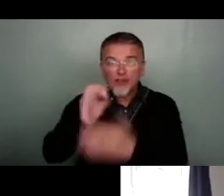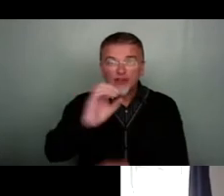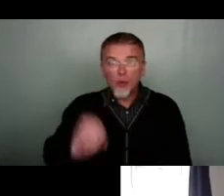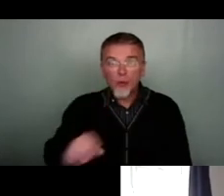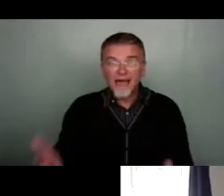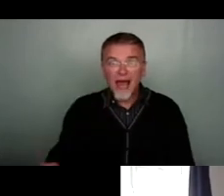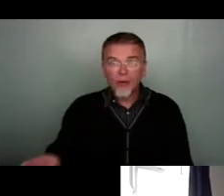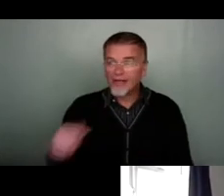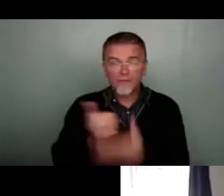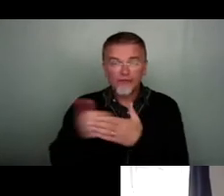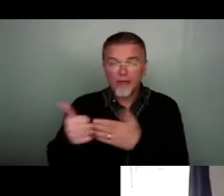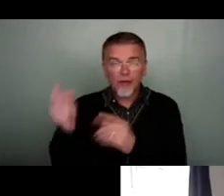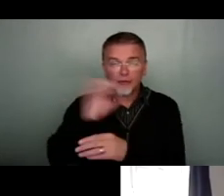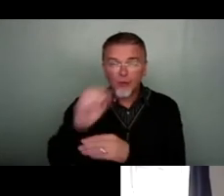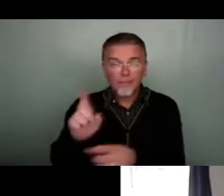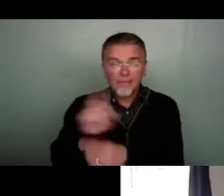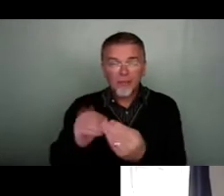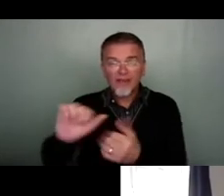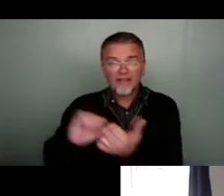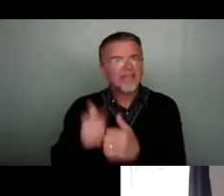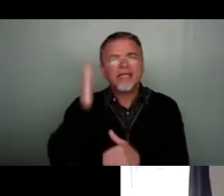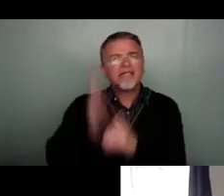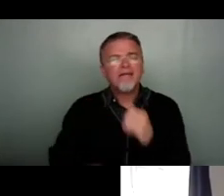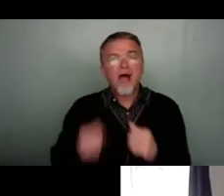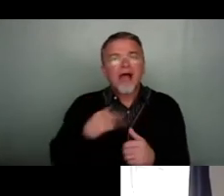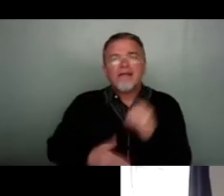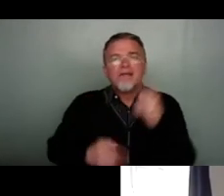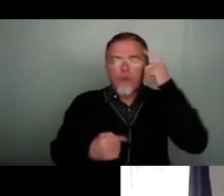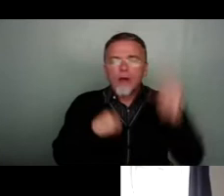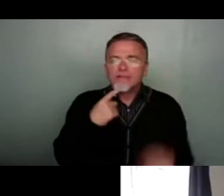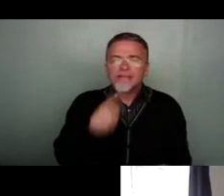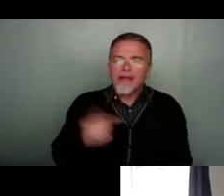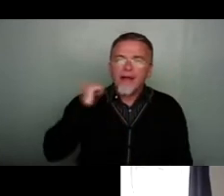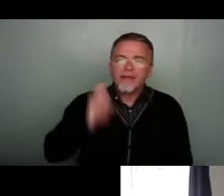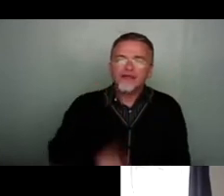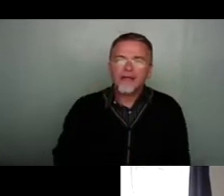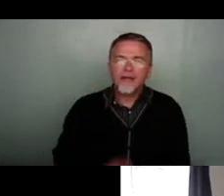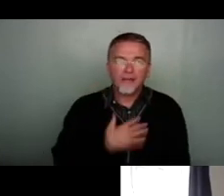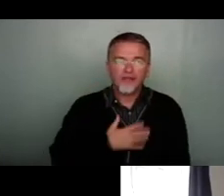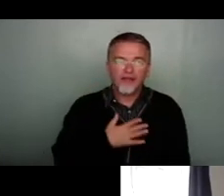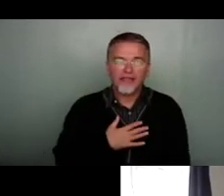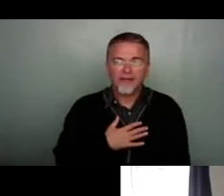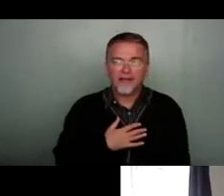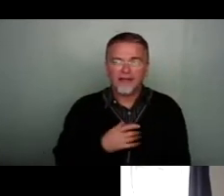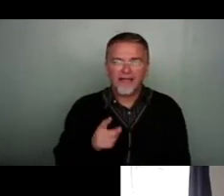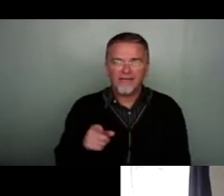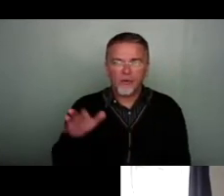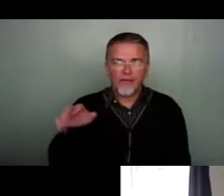Zoom meetings with his friends. That was not a sentence I thought I would say last year. And I'm sorry if you're here, Dad. I don't know.